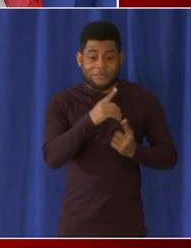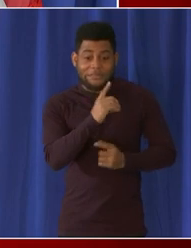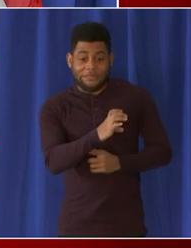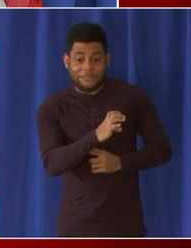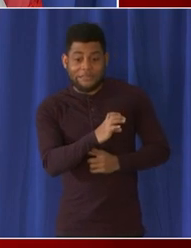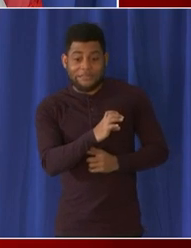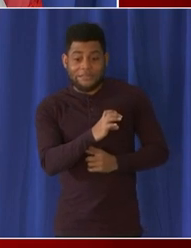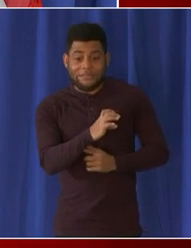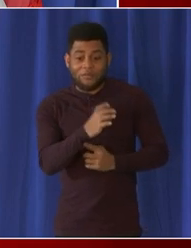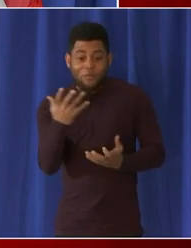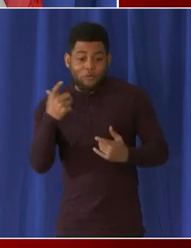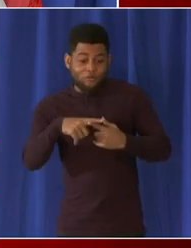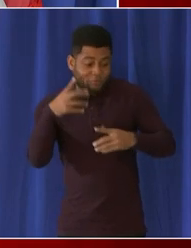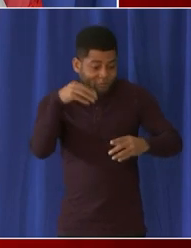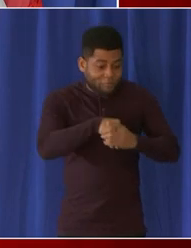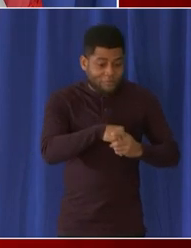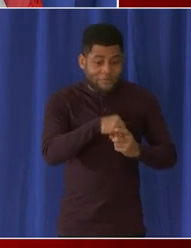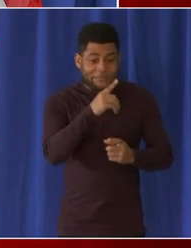dc corrections